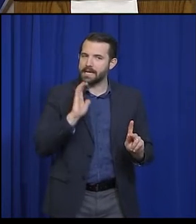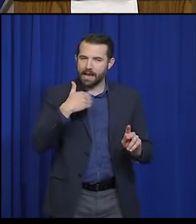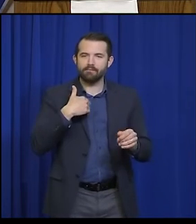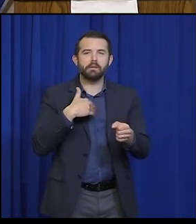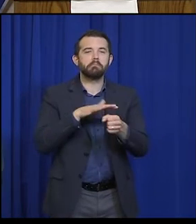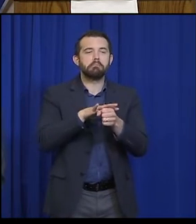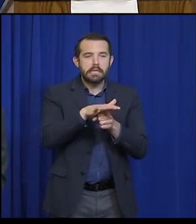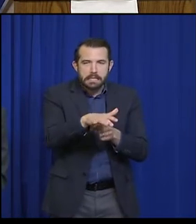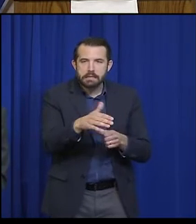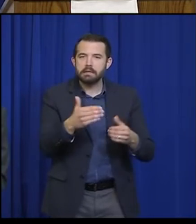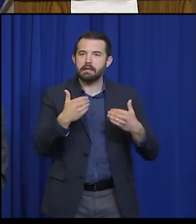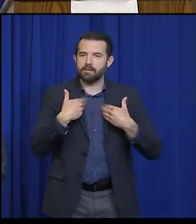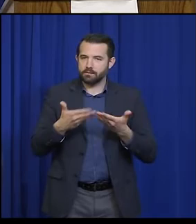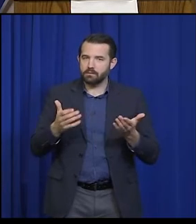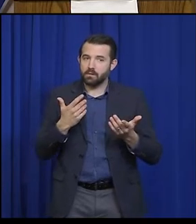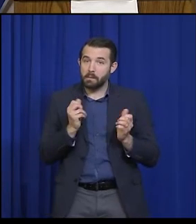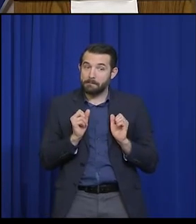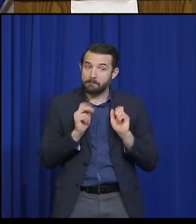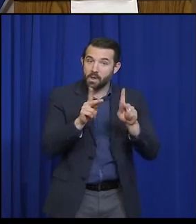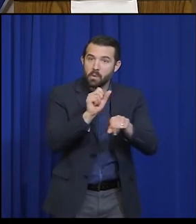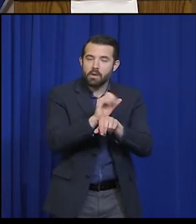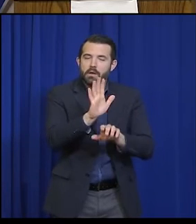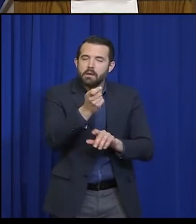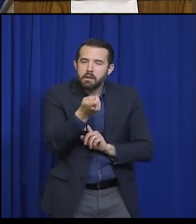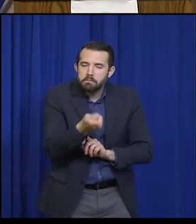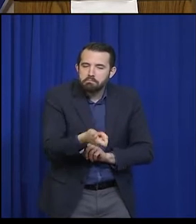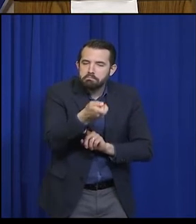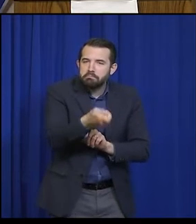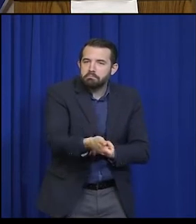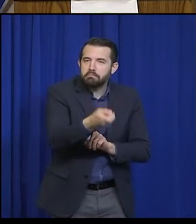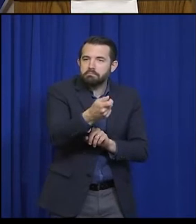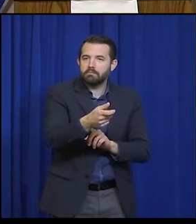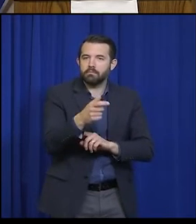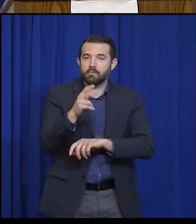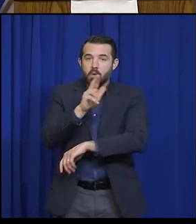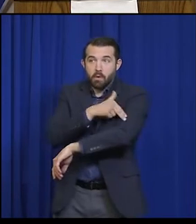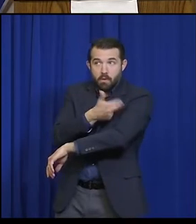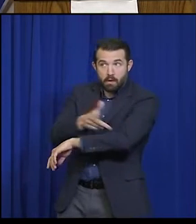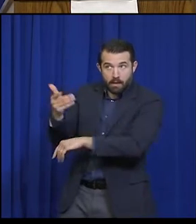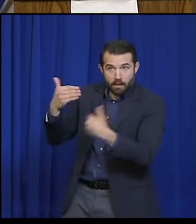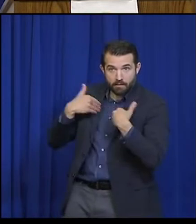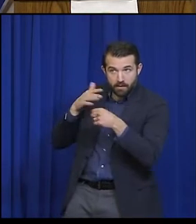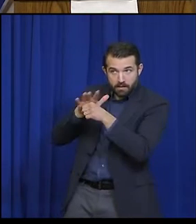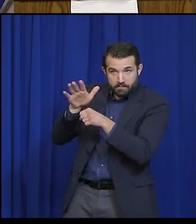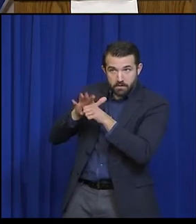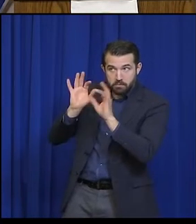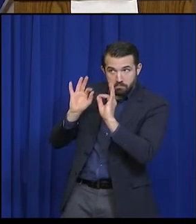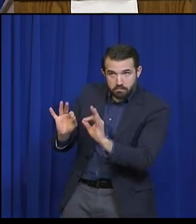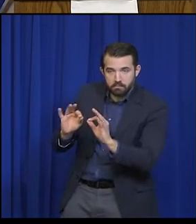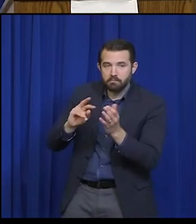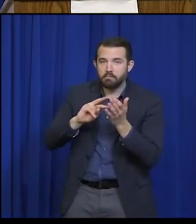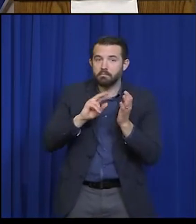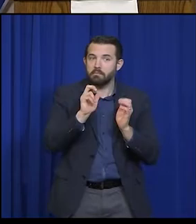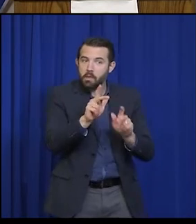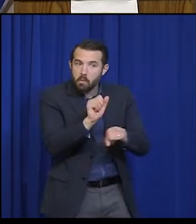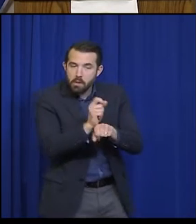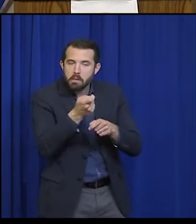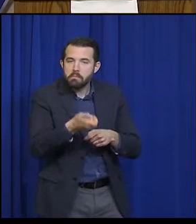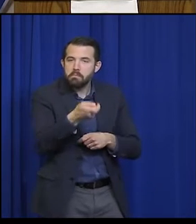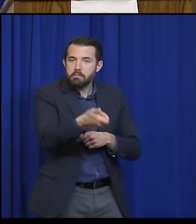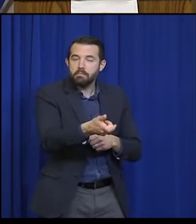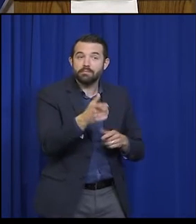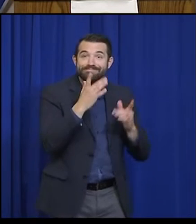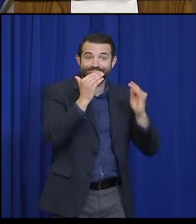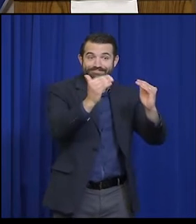exists. Similarly on the right, we want to make sure that healthcare providers who are running to the front